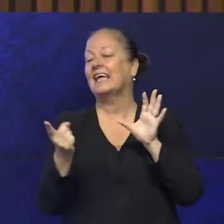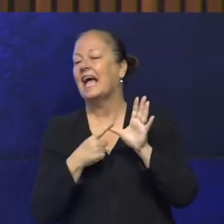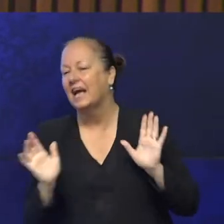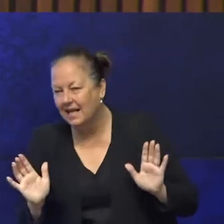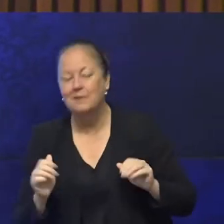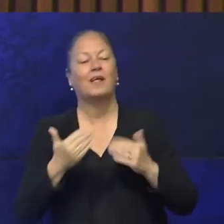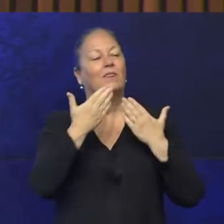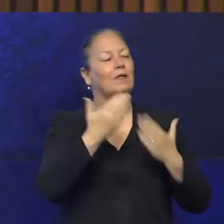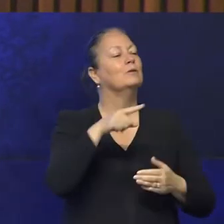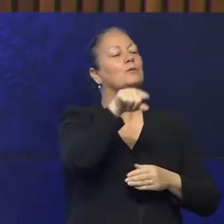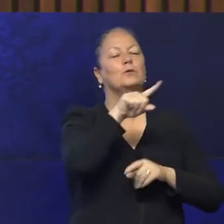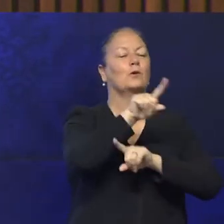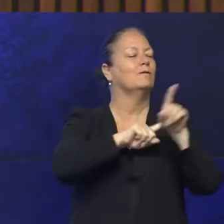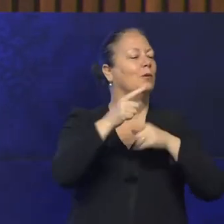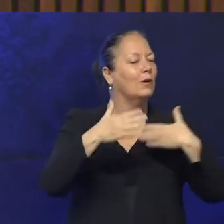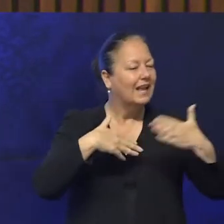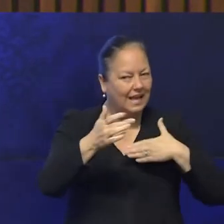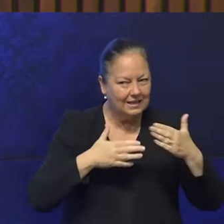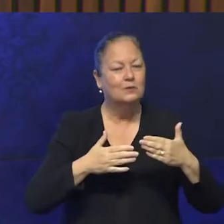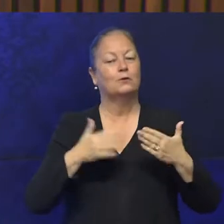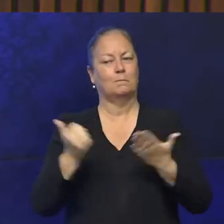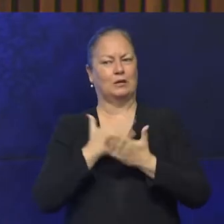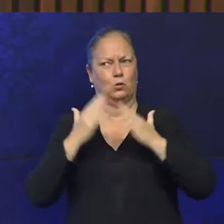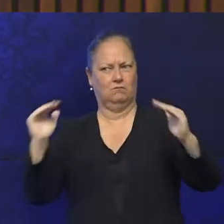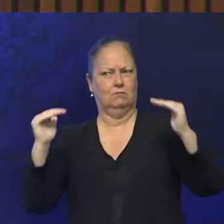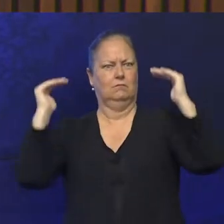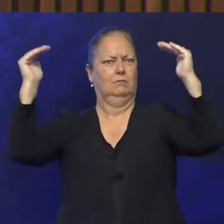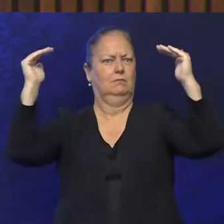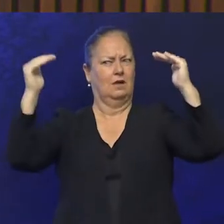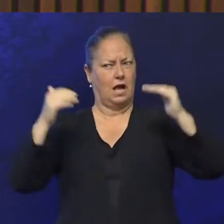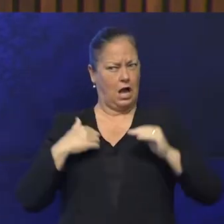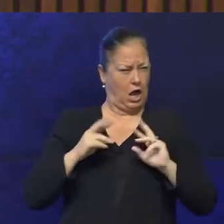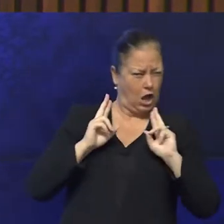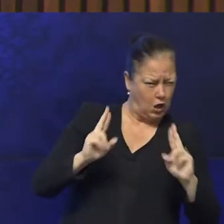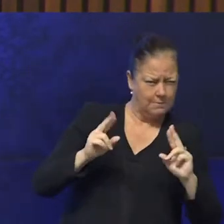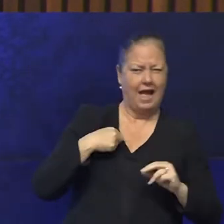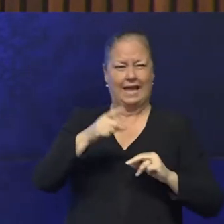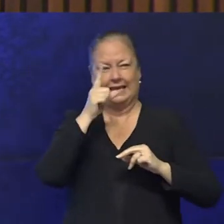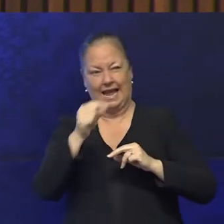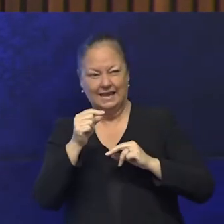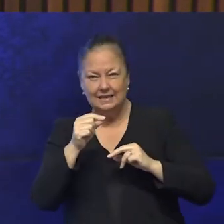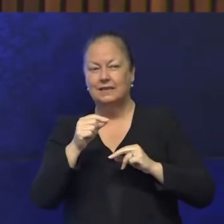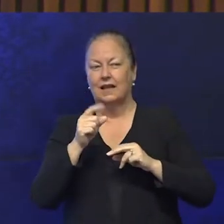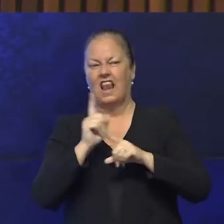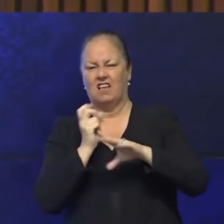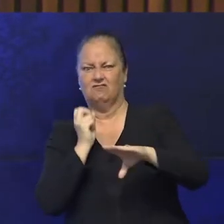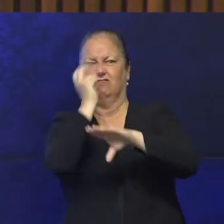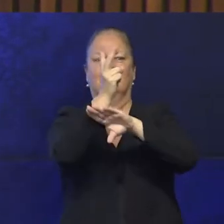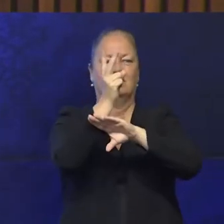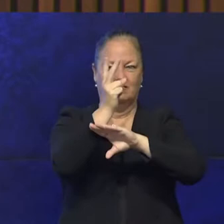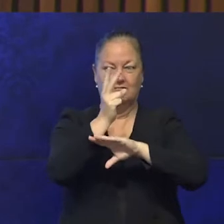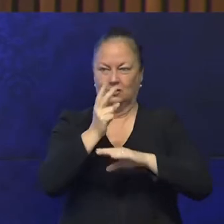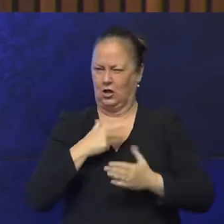conference organisers for setting the bar high, and I hope to exceed expectation beyond